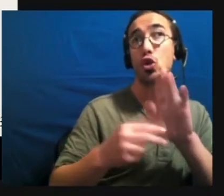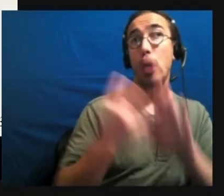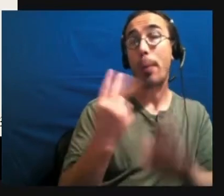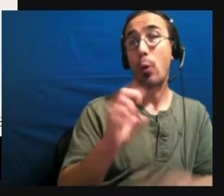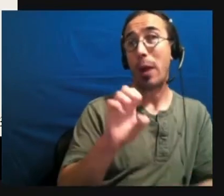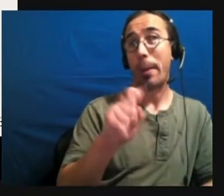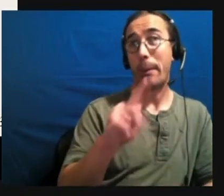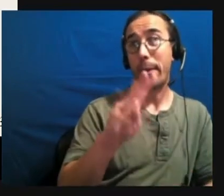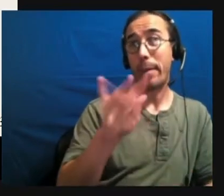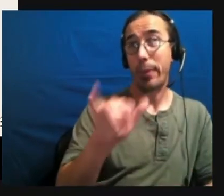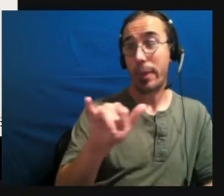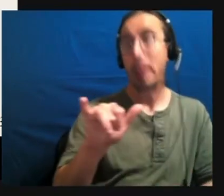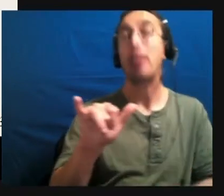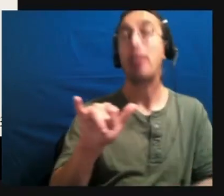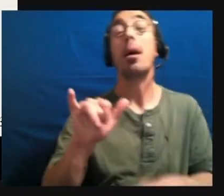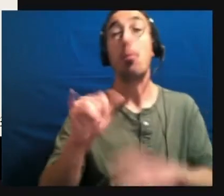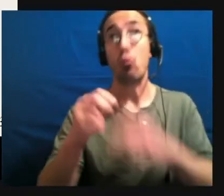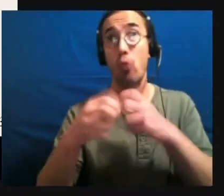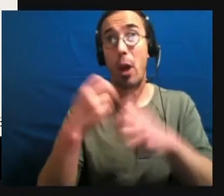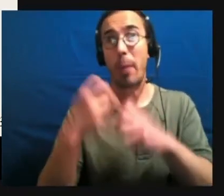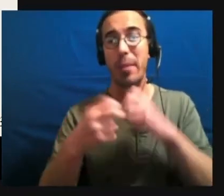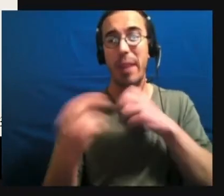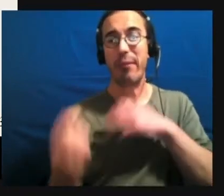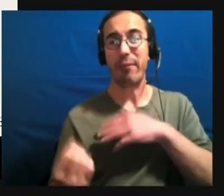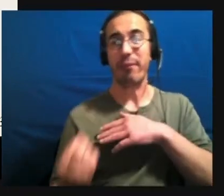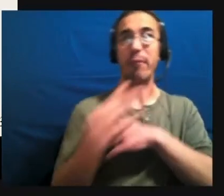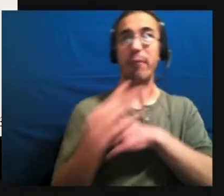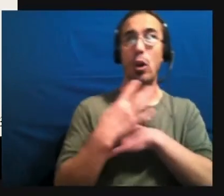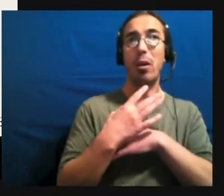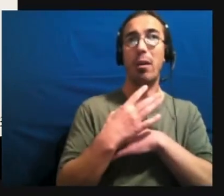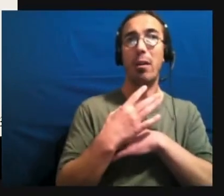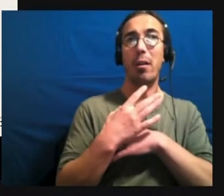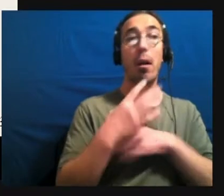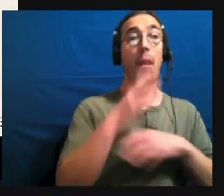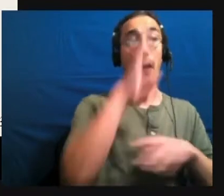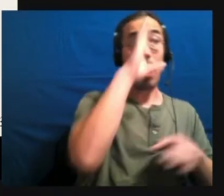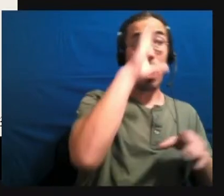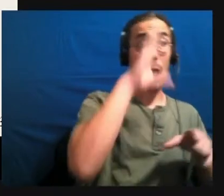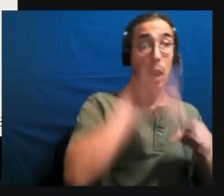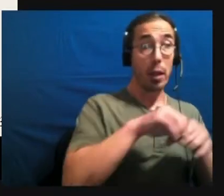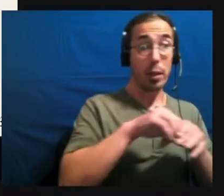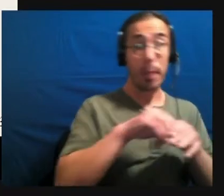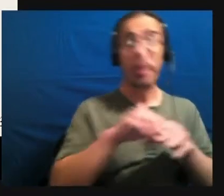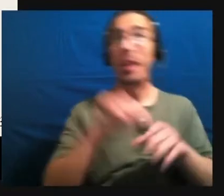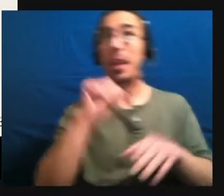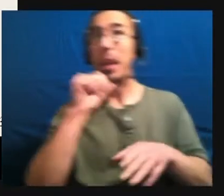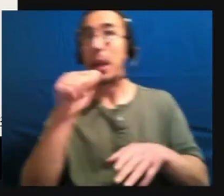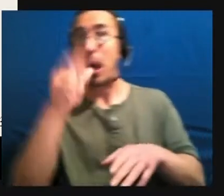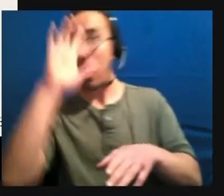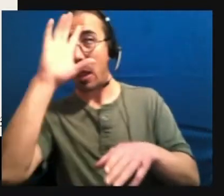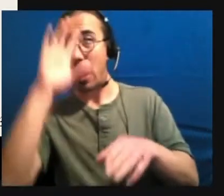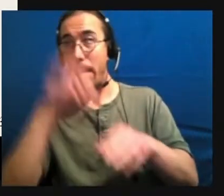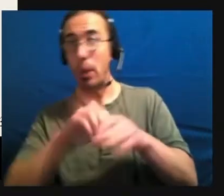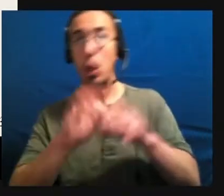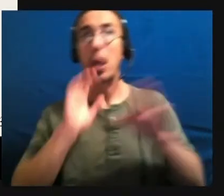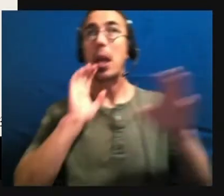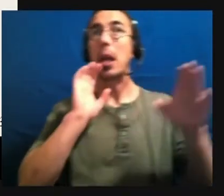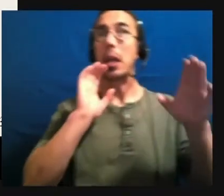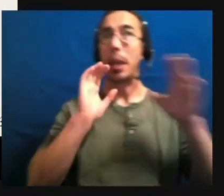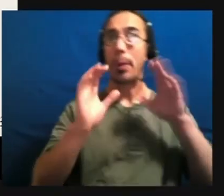impacts allistic and autistic communication and that